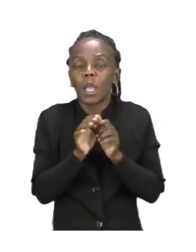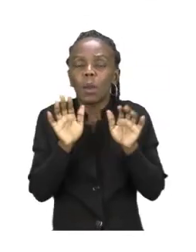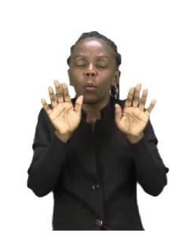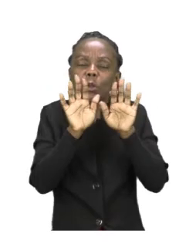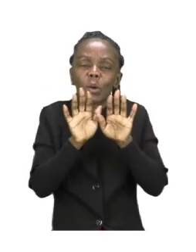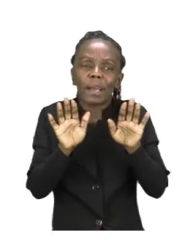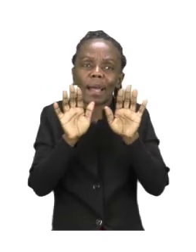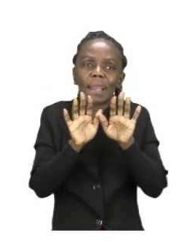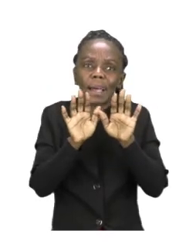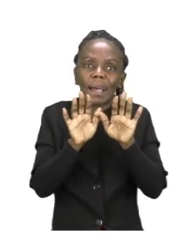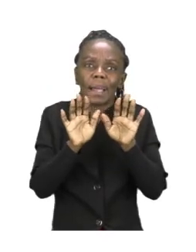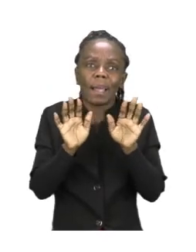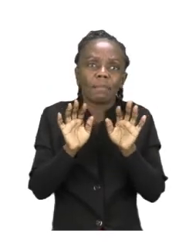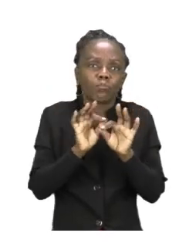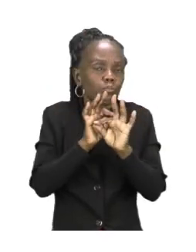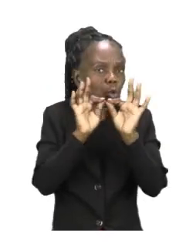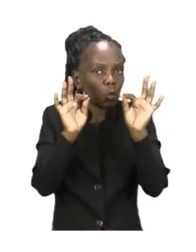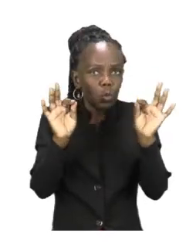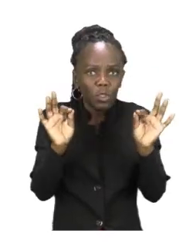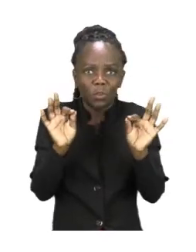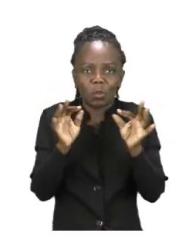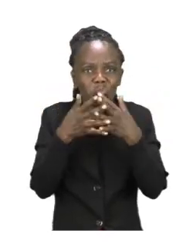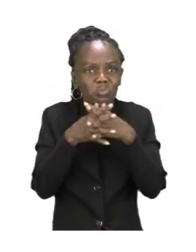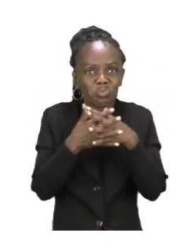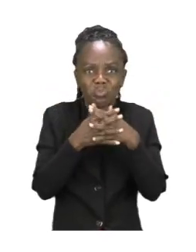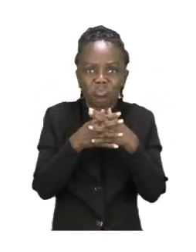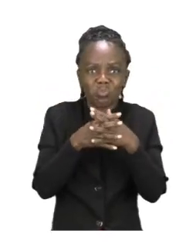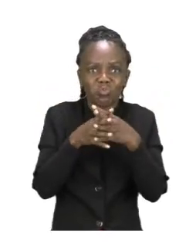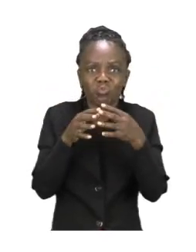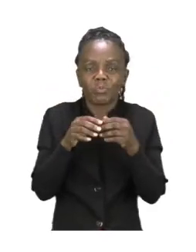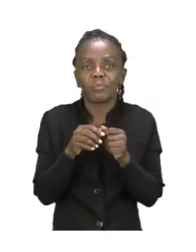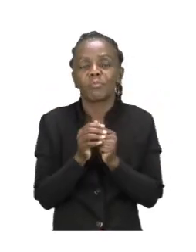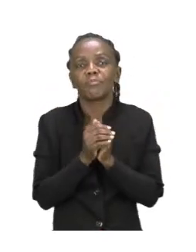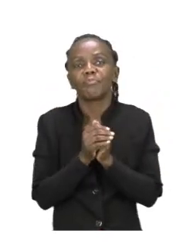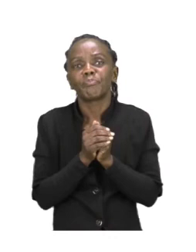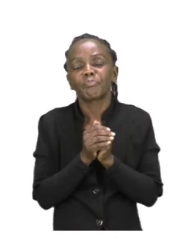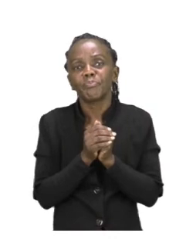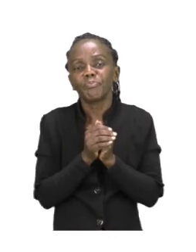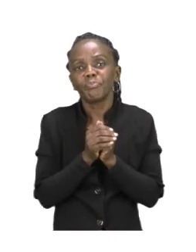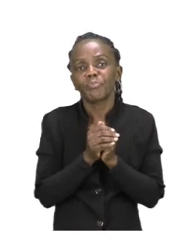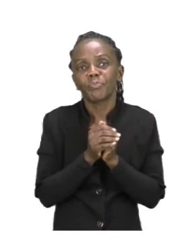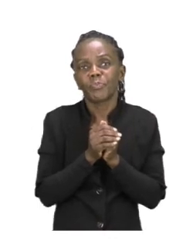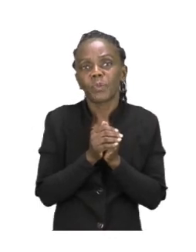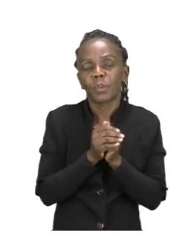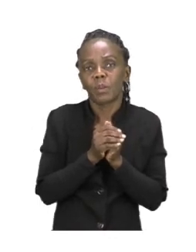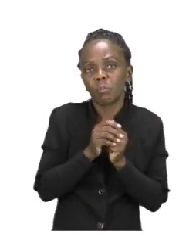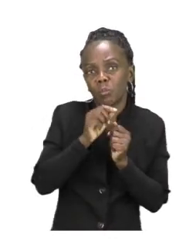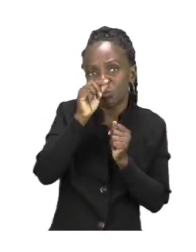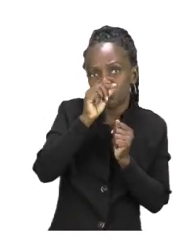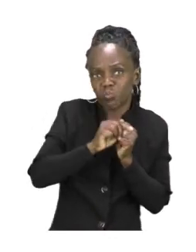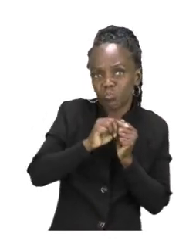and leave no open spots. You must color either going up and down